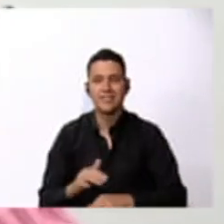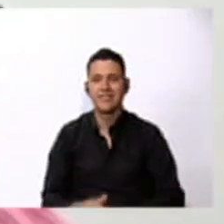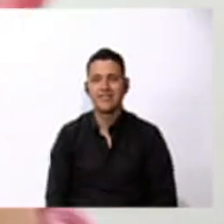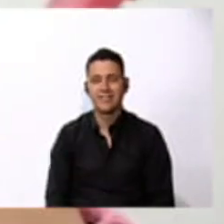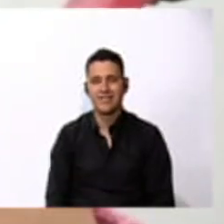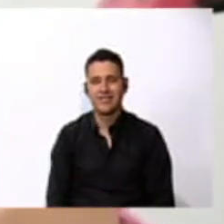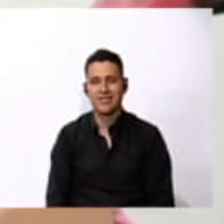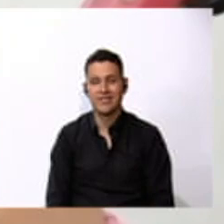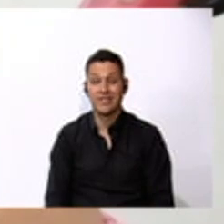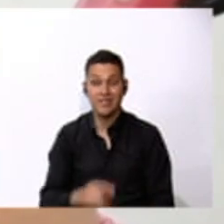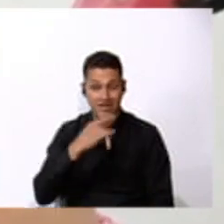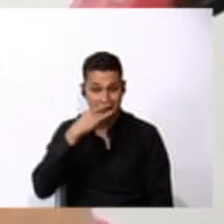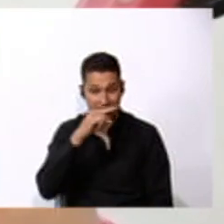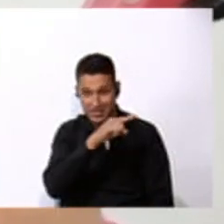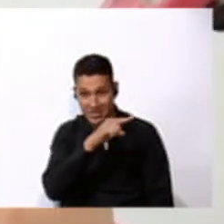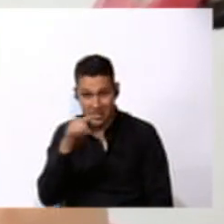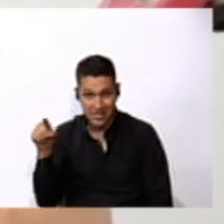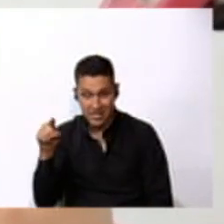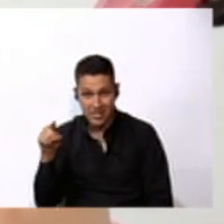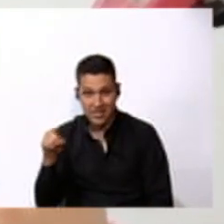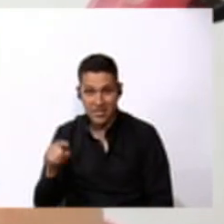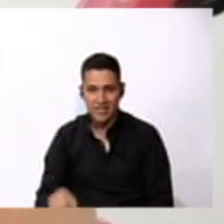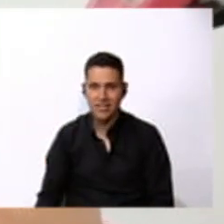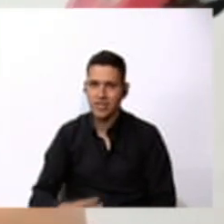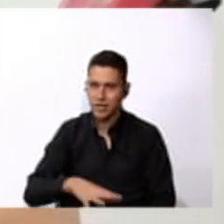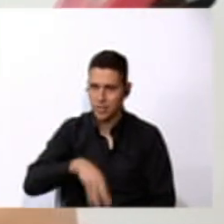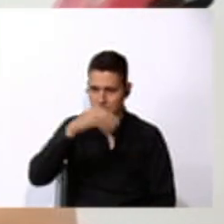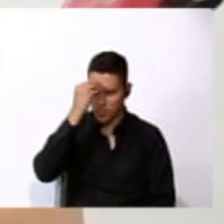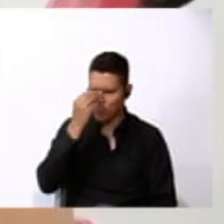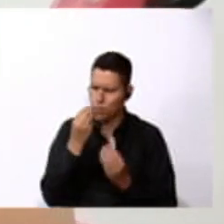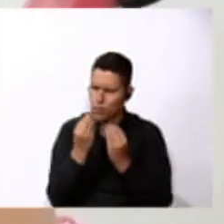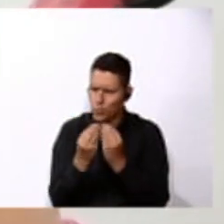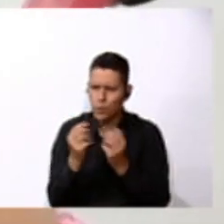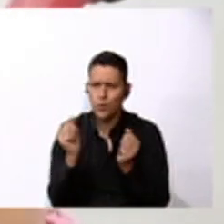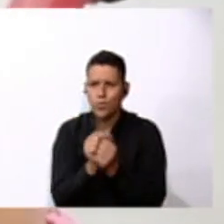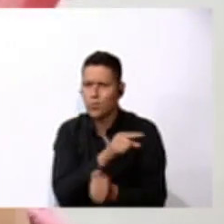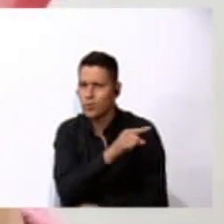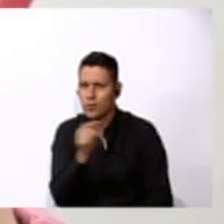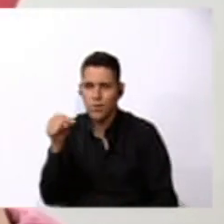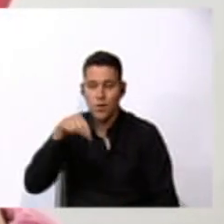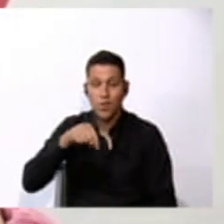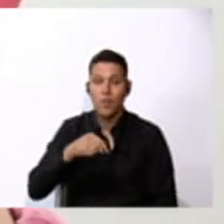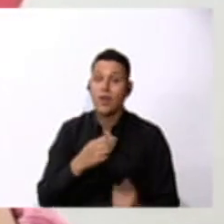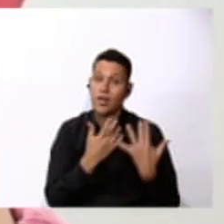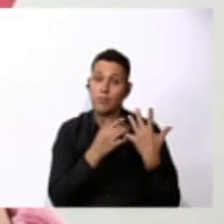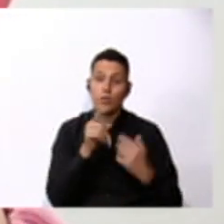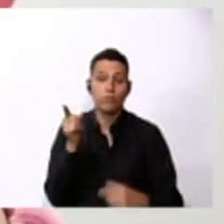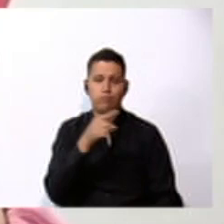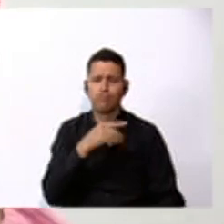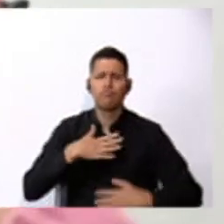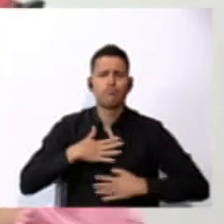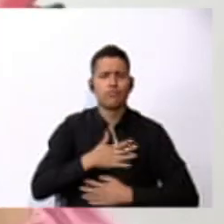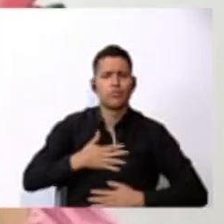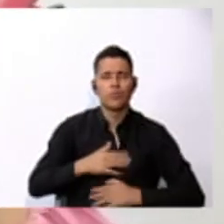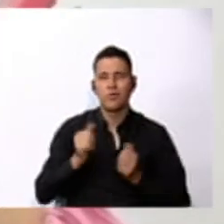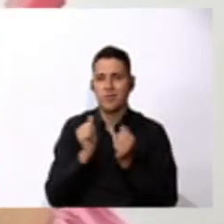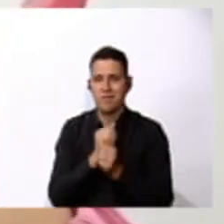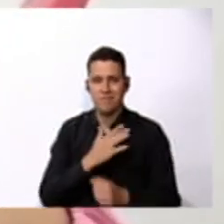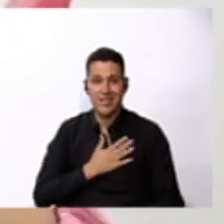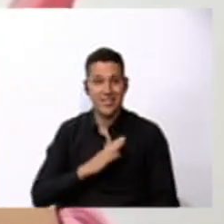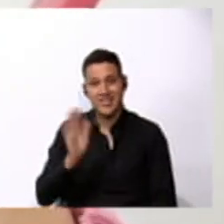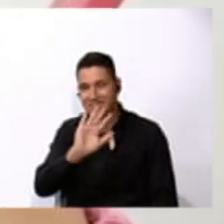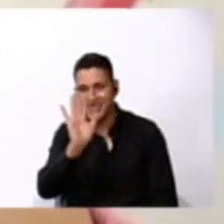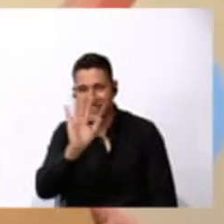Kids, I learned so much with you today. I hope you enjoy to sing with me. Goodbye.